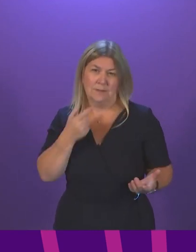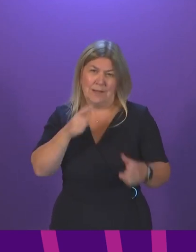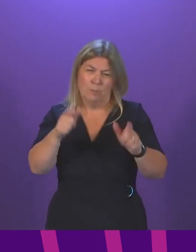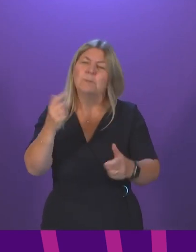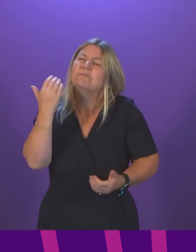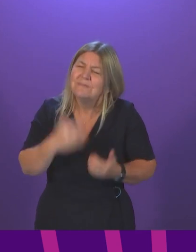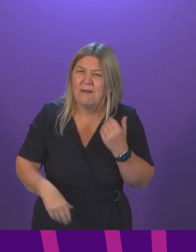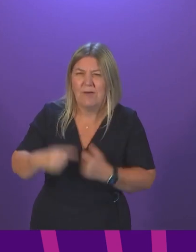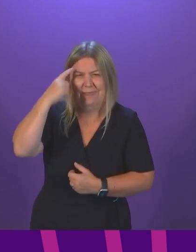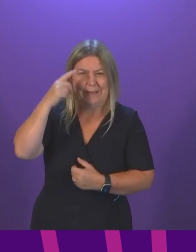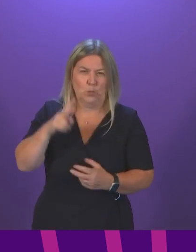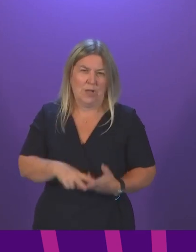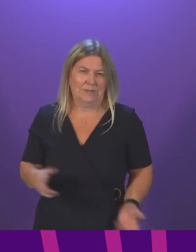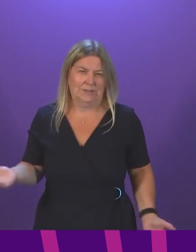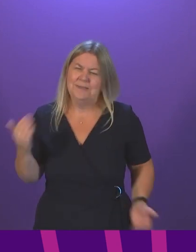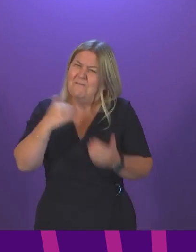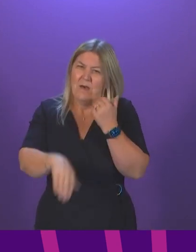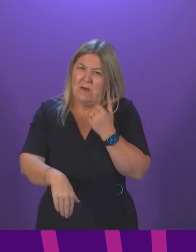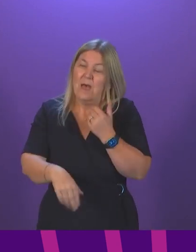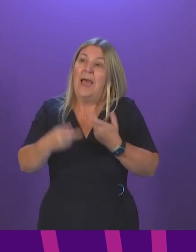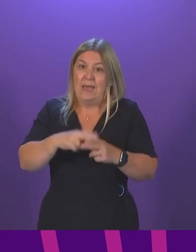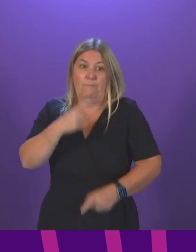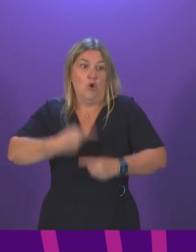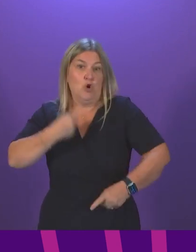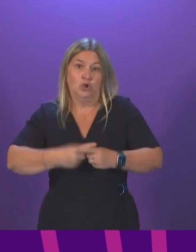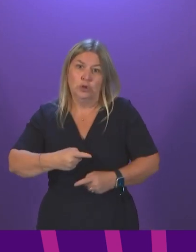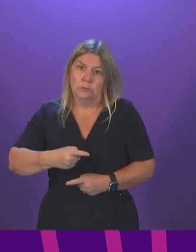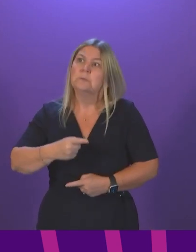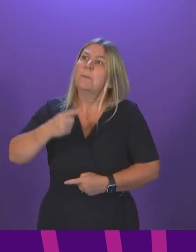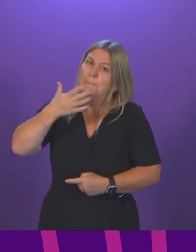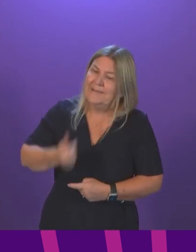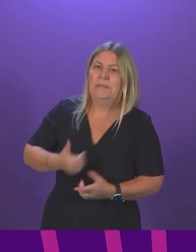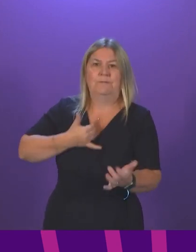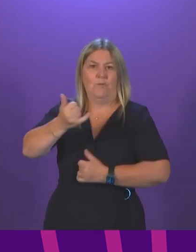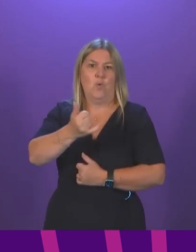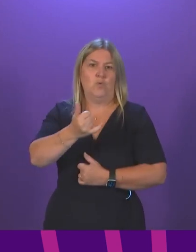twice about calling an ambulance in an emergency? First Minister.